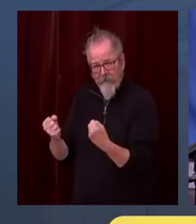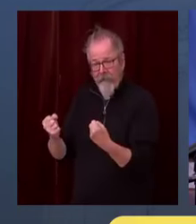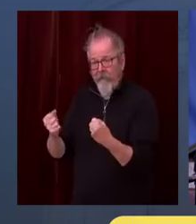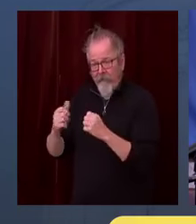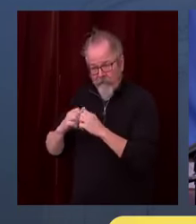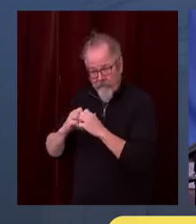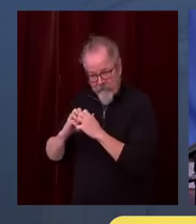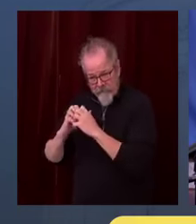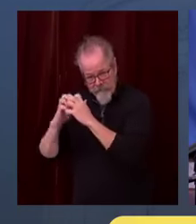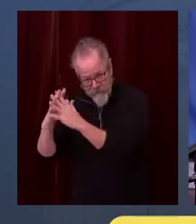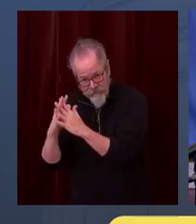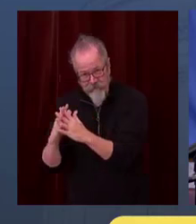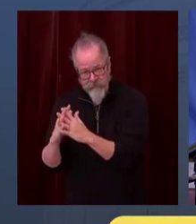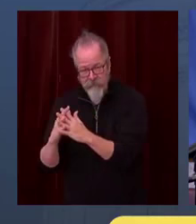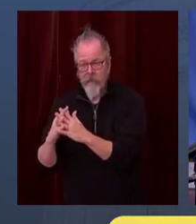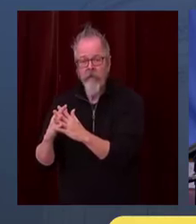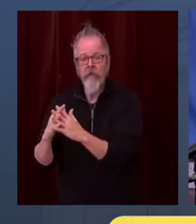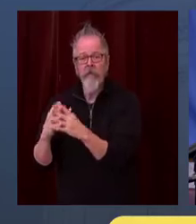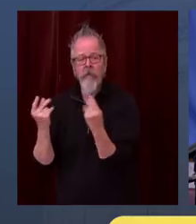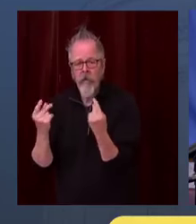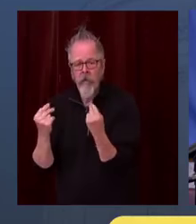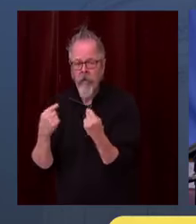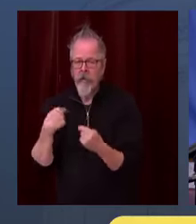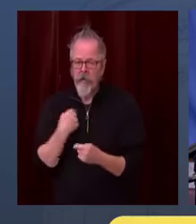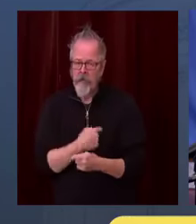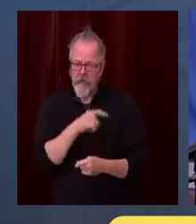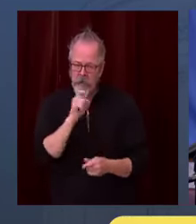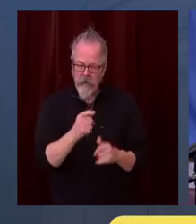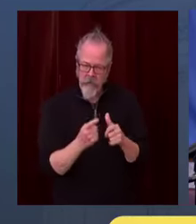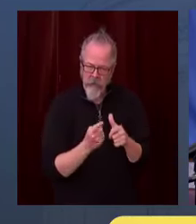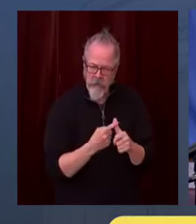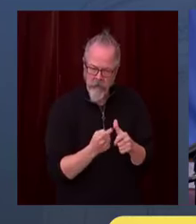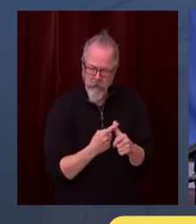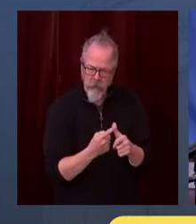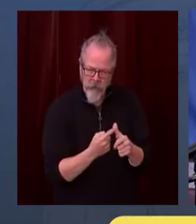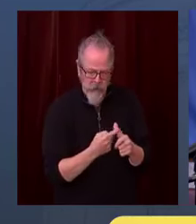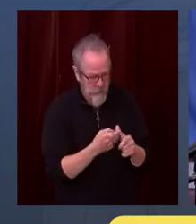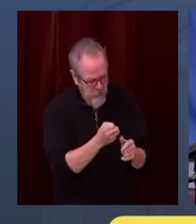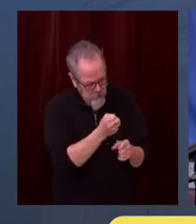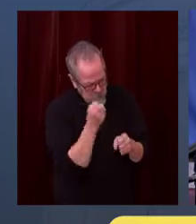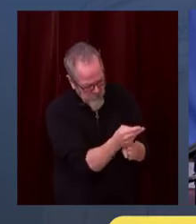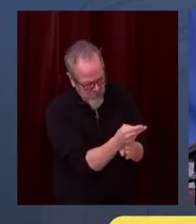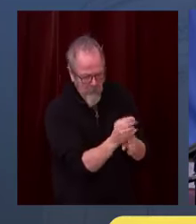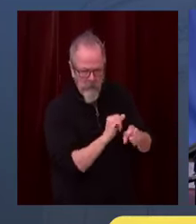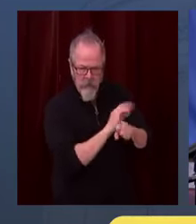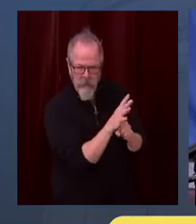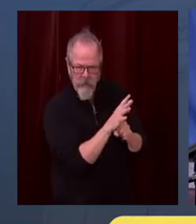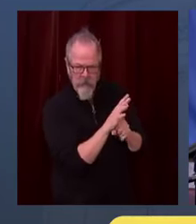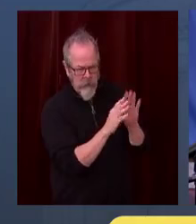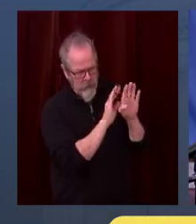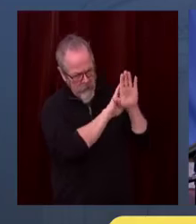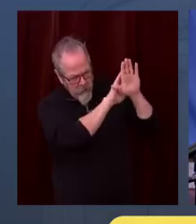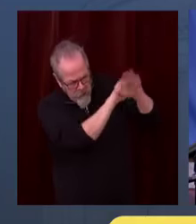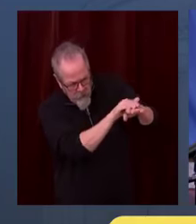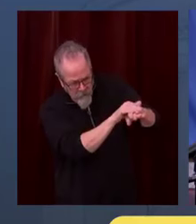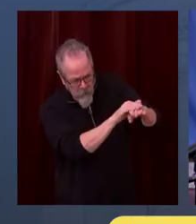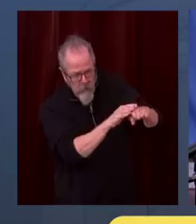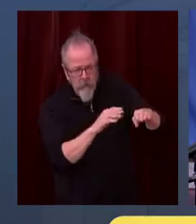as well. So to the business owners and the employees right now, I want you to know you're not alone.